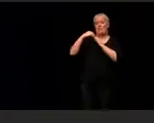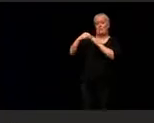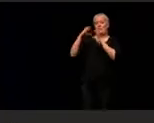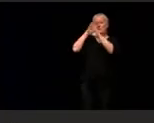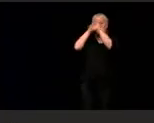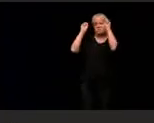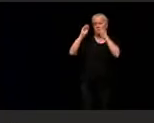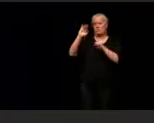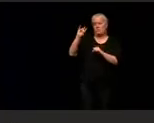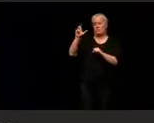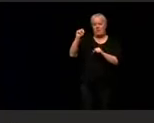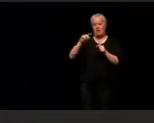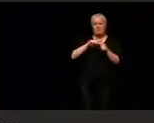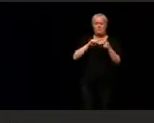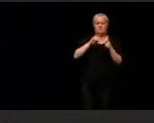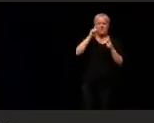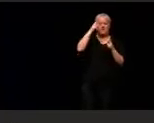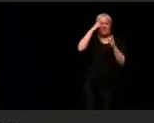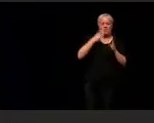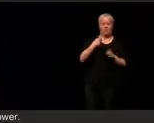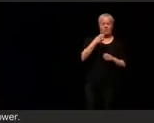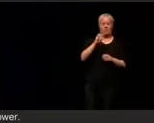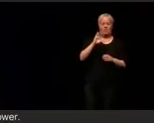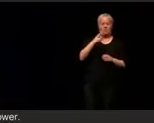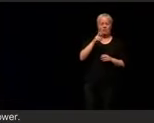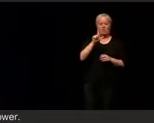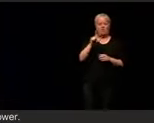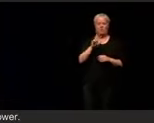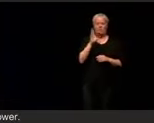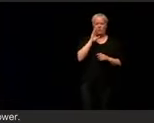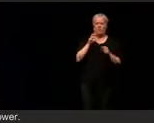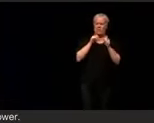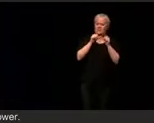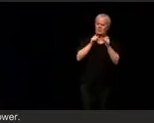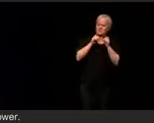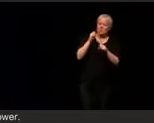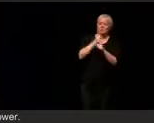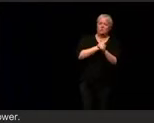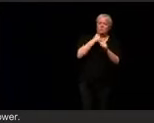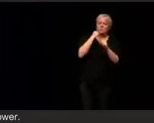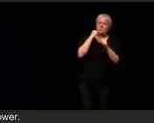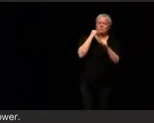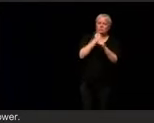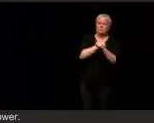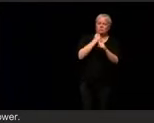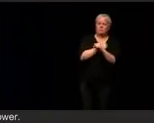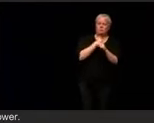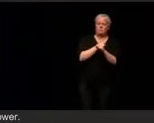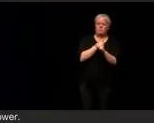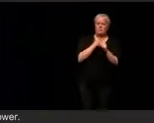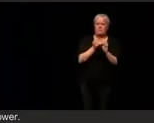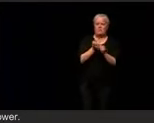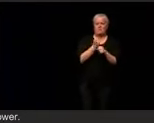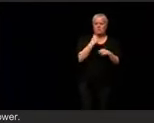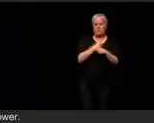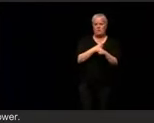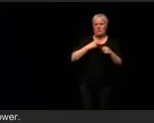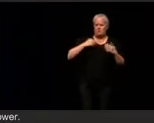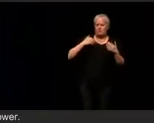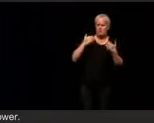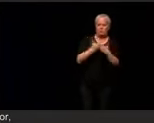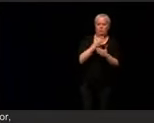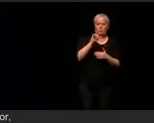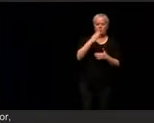Hochul, Democrats in the House and the Senate, we're going to continue to fight to create millions of good-paying jobs, provide high